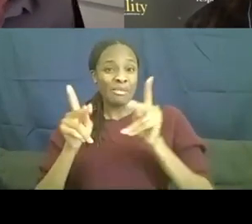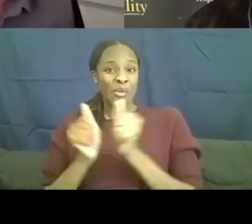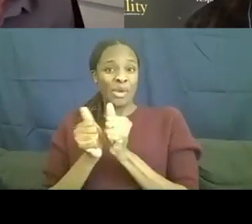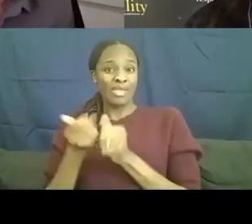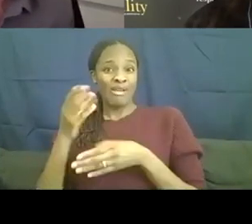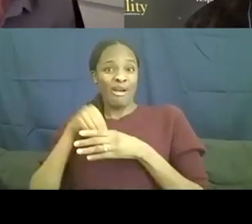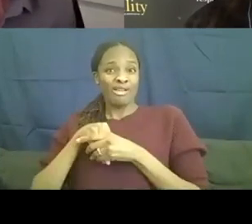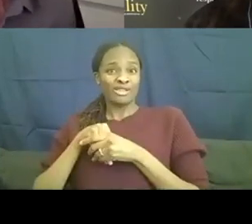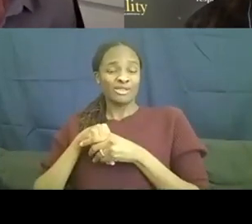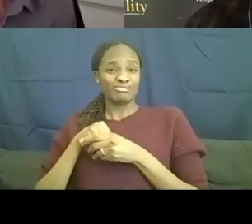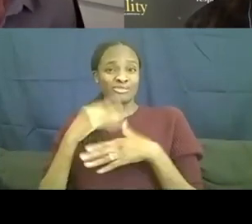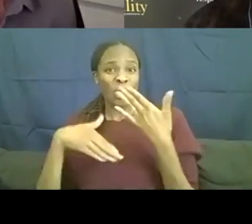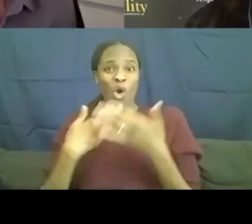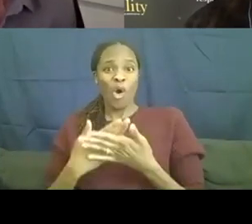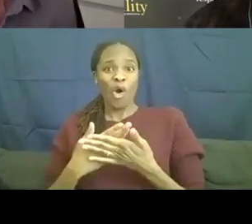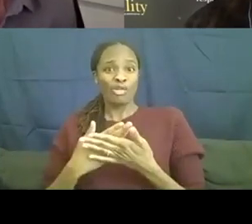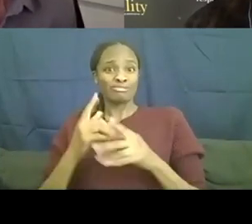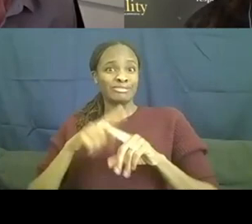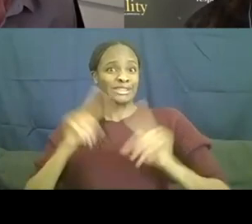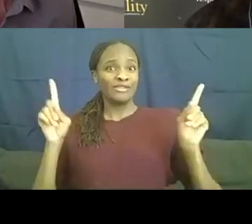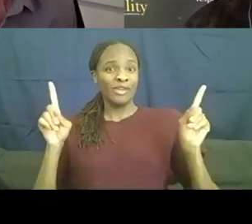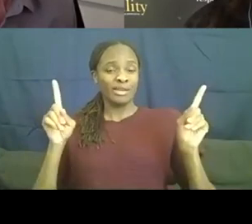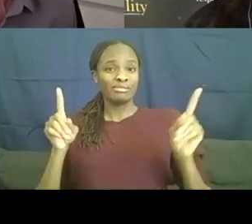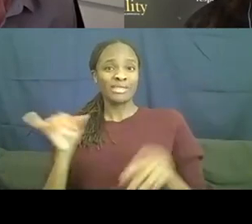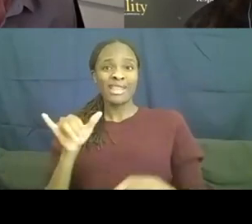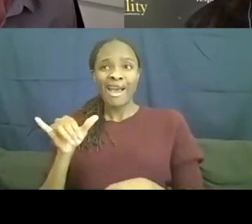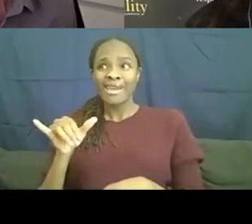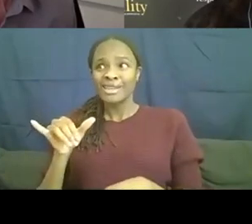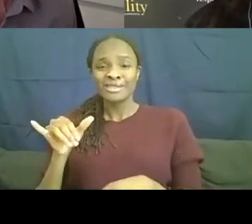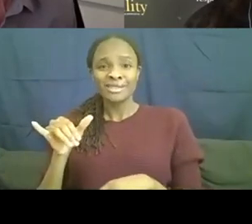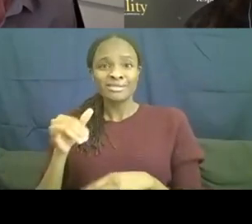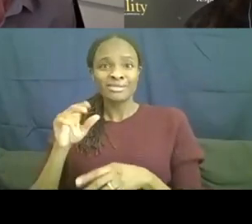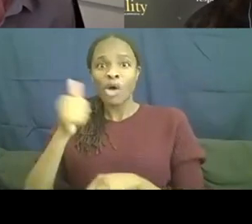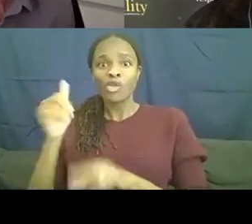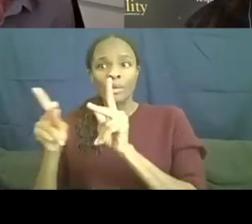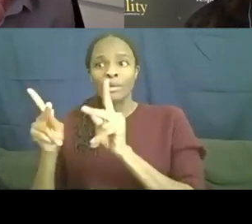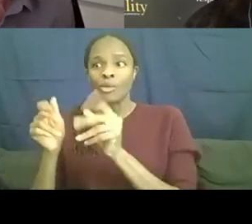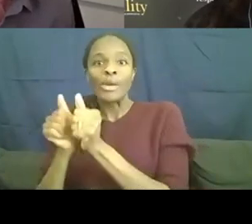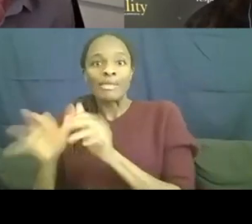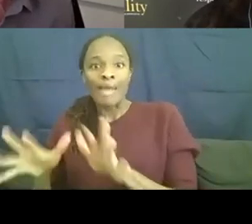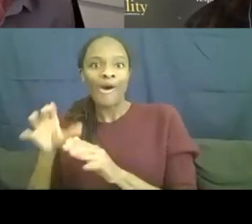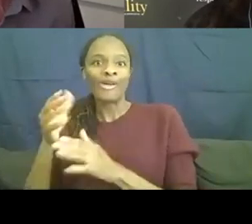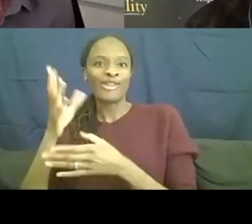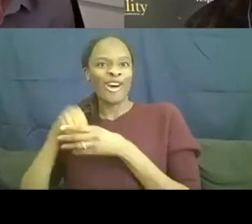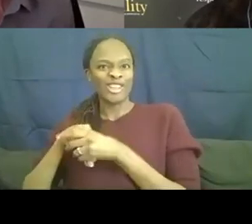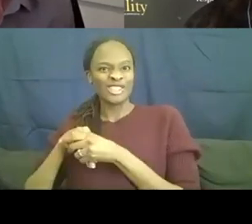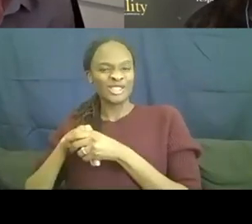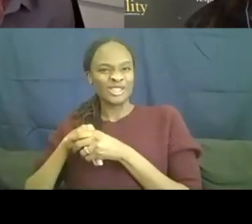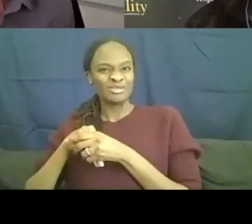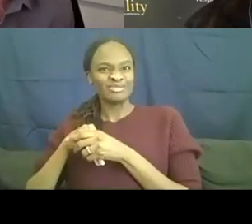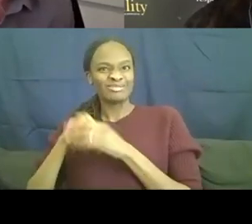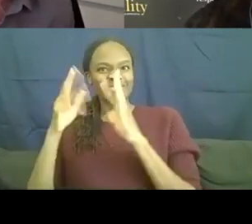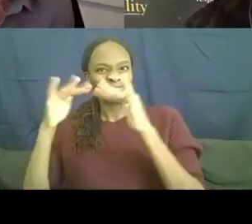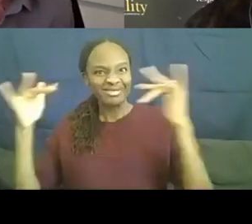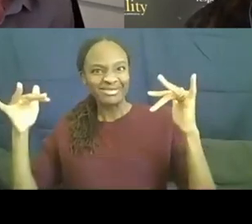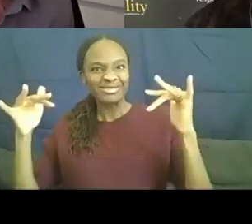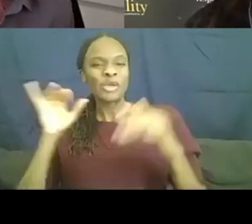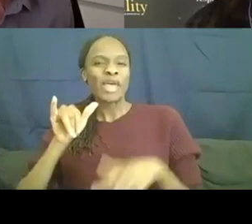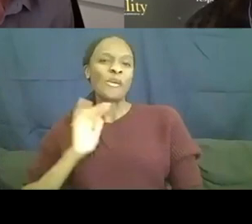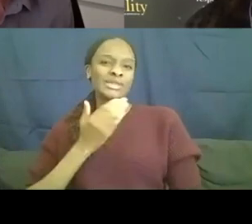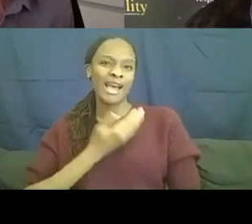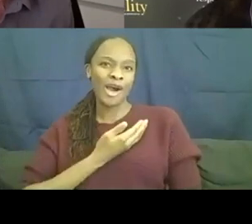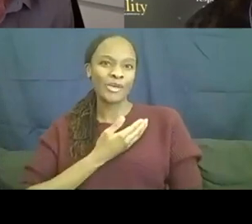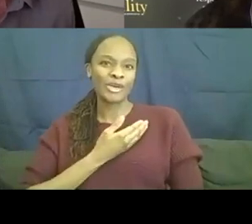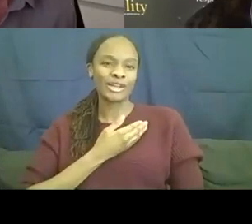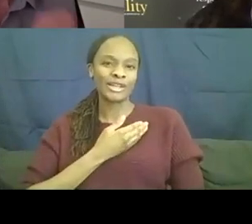like people that don't have autism were all very different people. So that was our desire. Did you have to educate